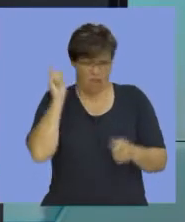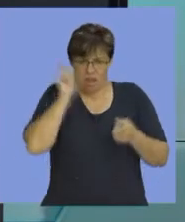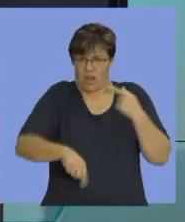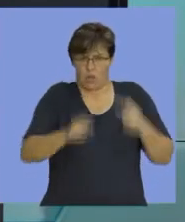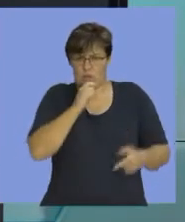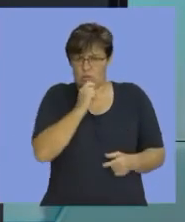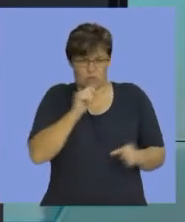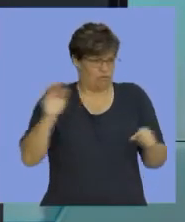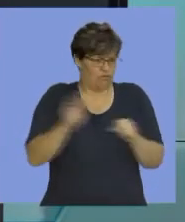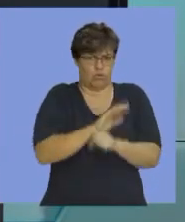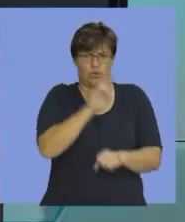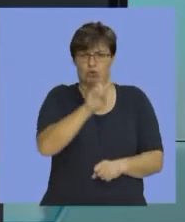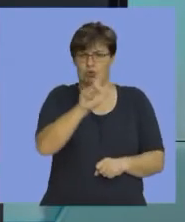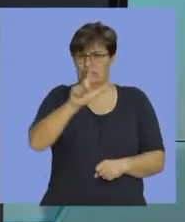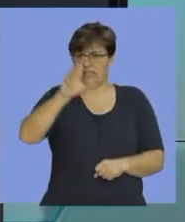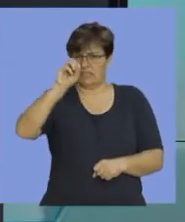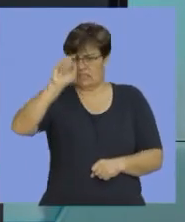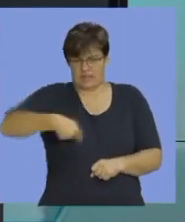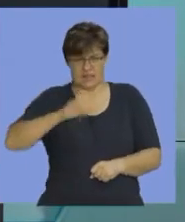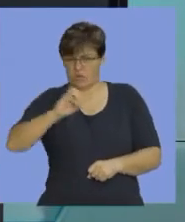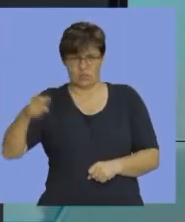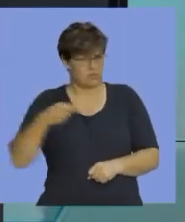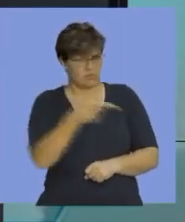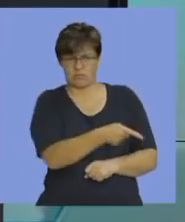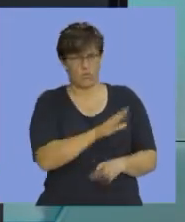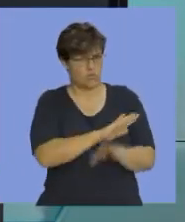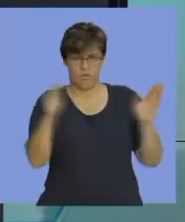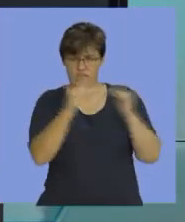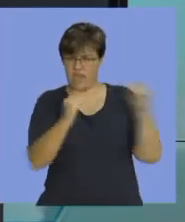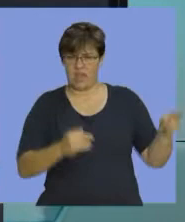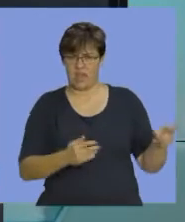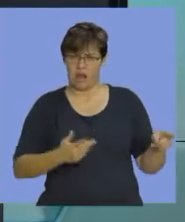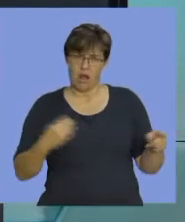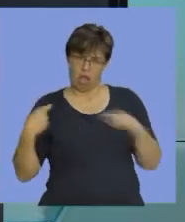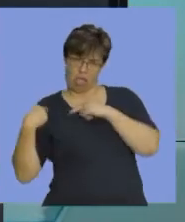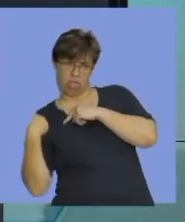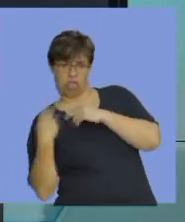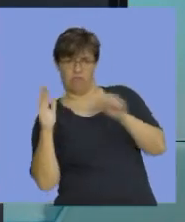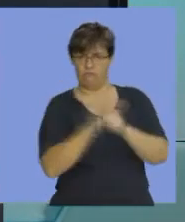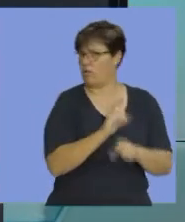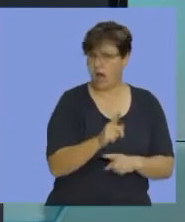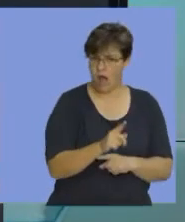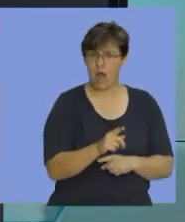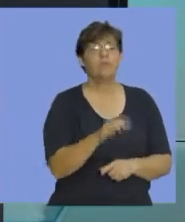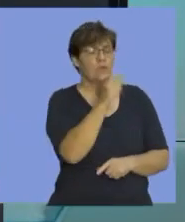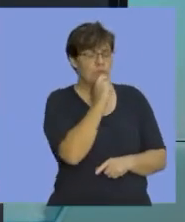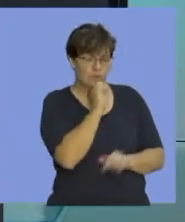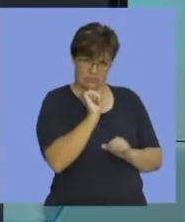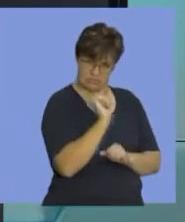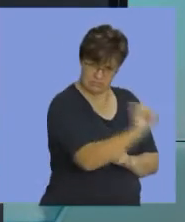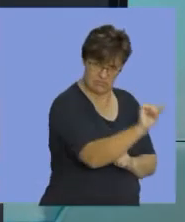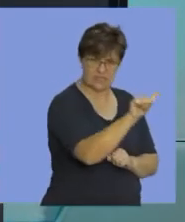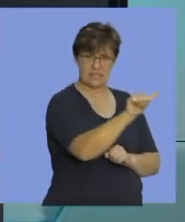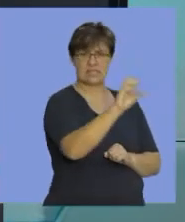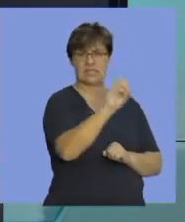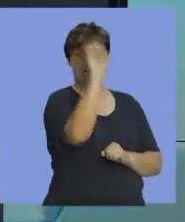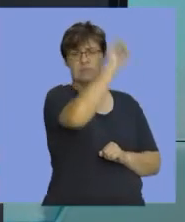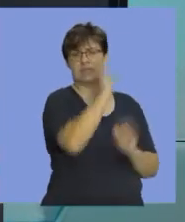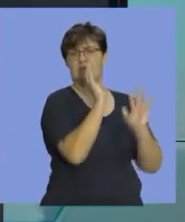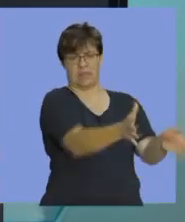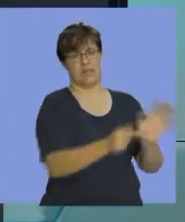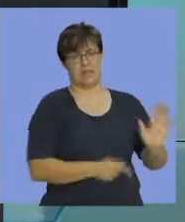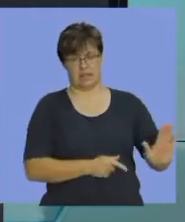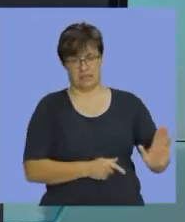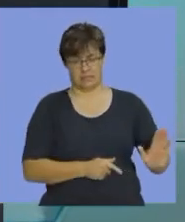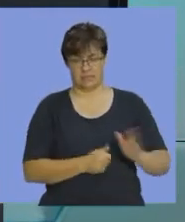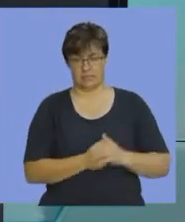the entire 270,000 for the factory. It's not fair. The factory only pays its proportion of the rental.